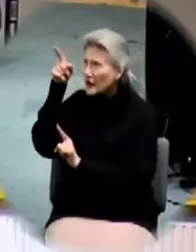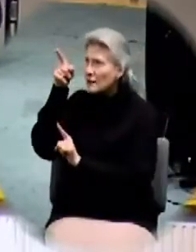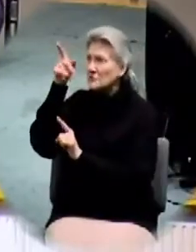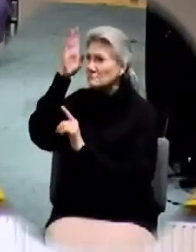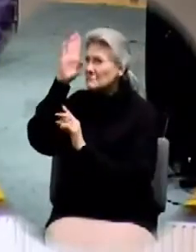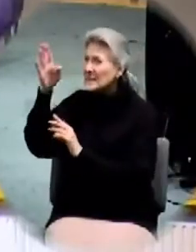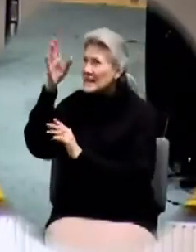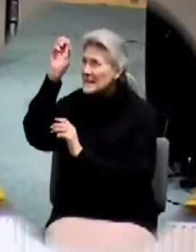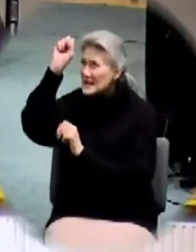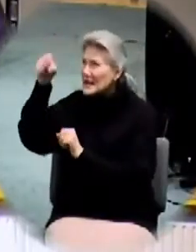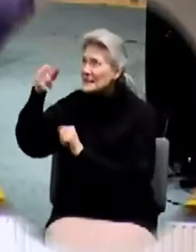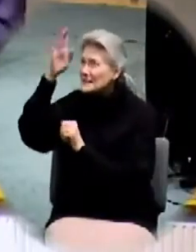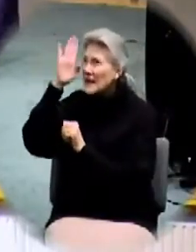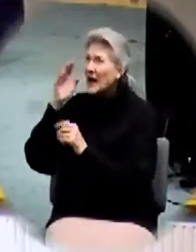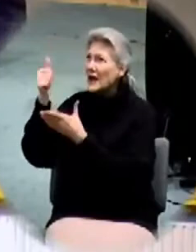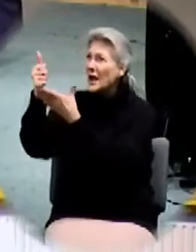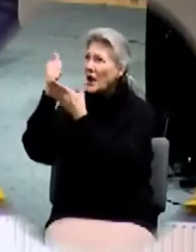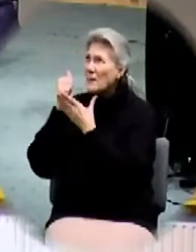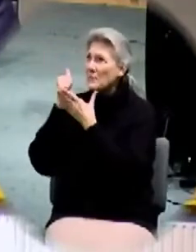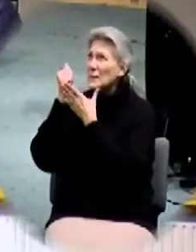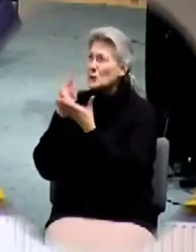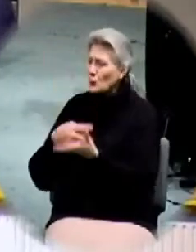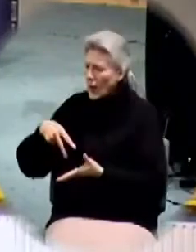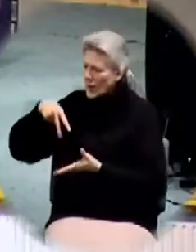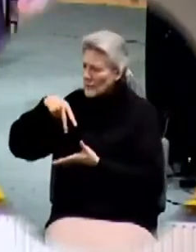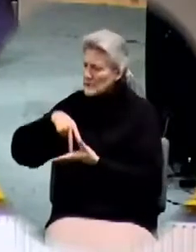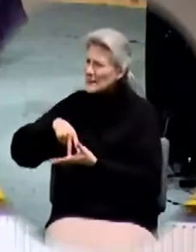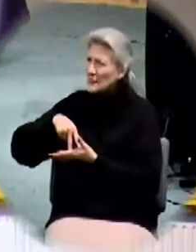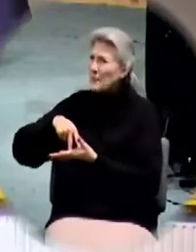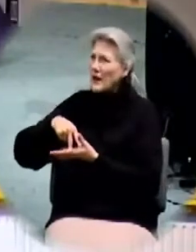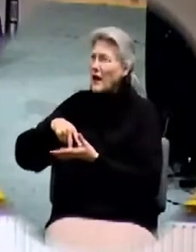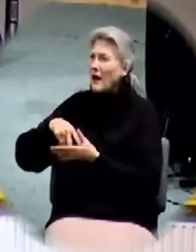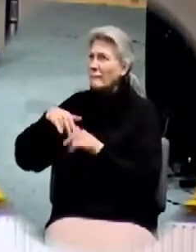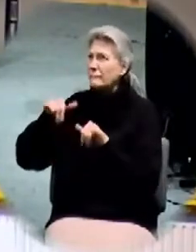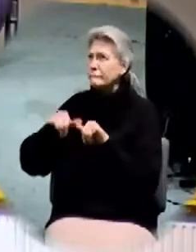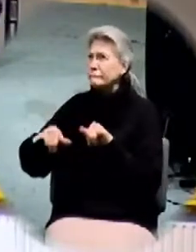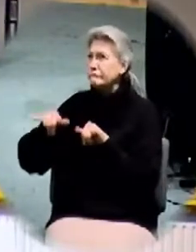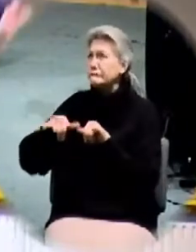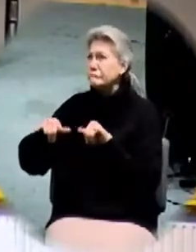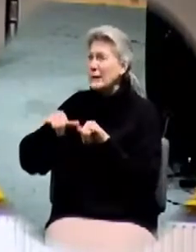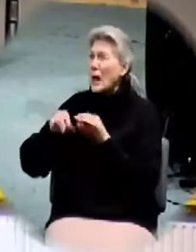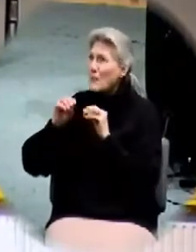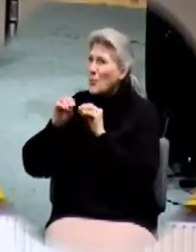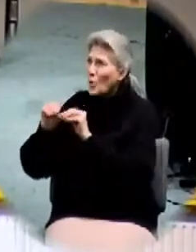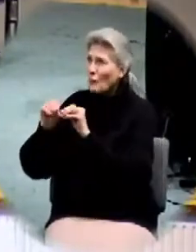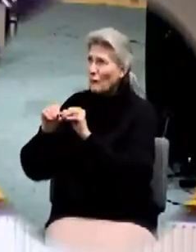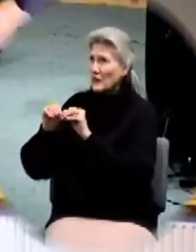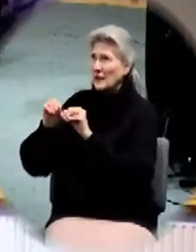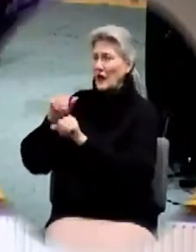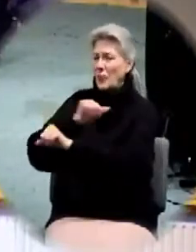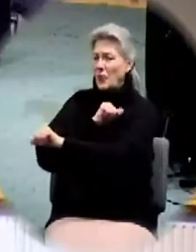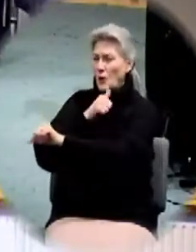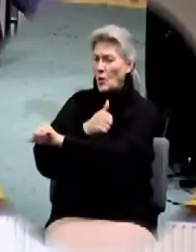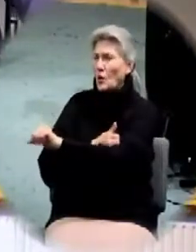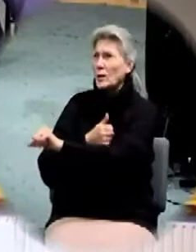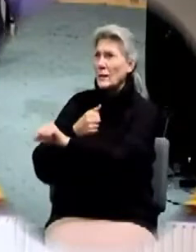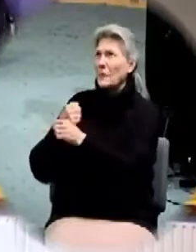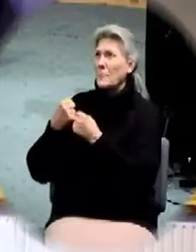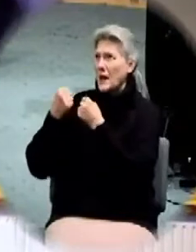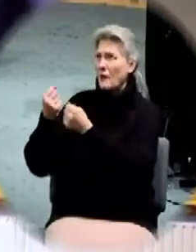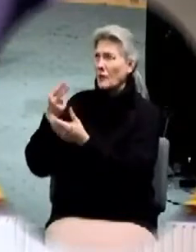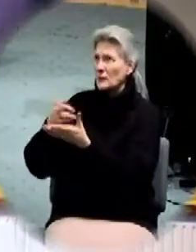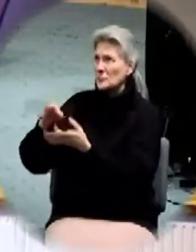and say yes God help me to rise out of this place of inertia and move into the power and the authority of the Holy Spirit